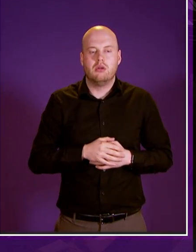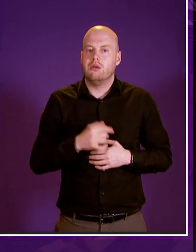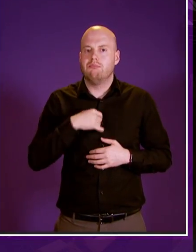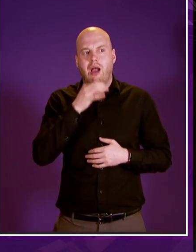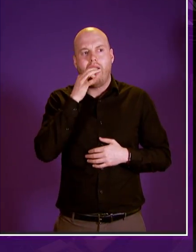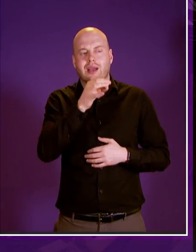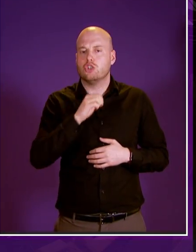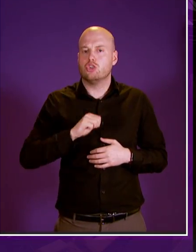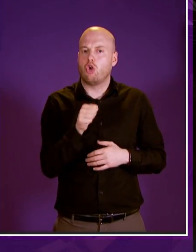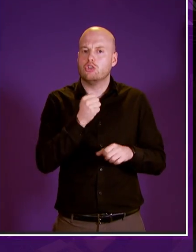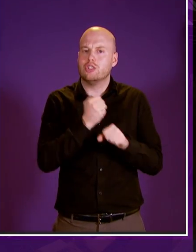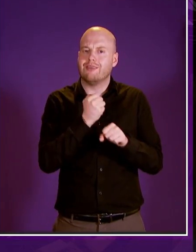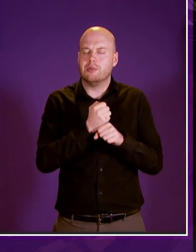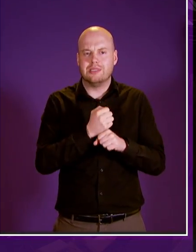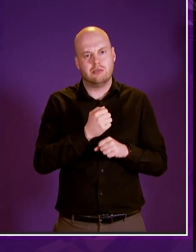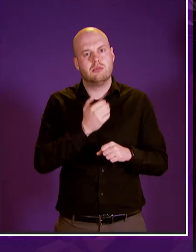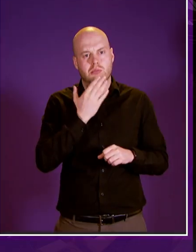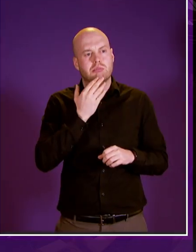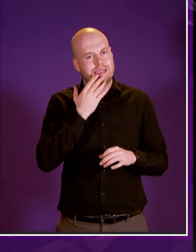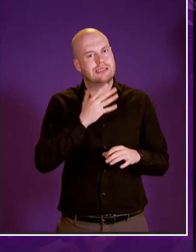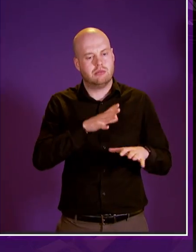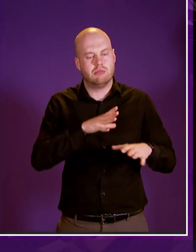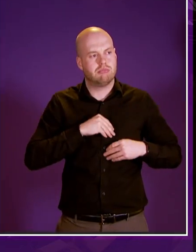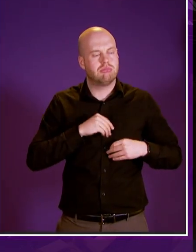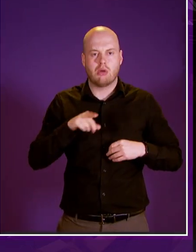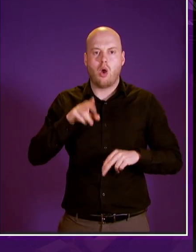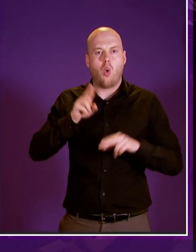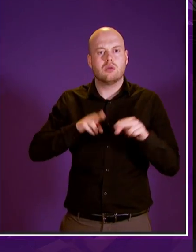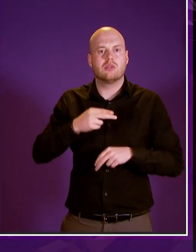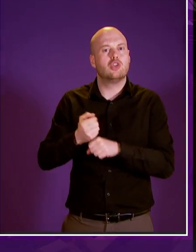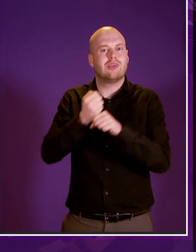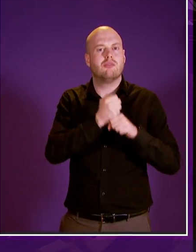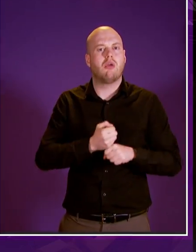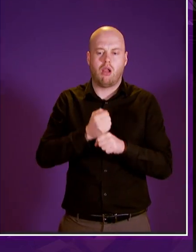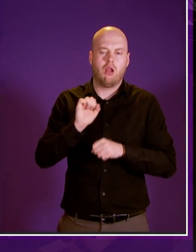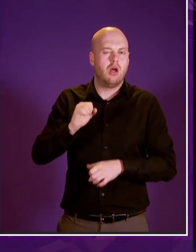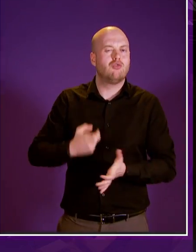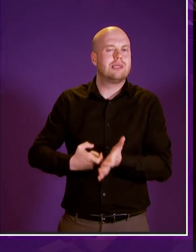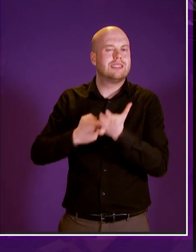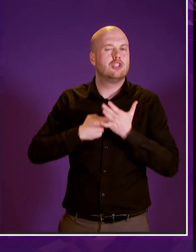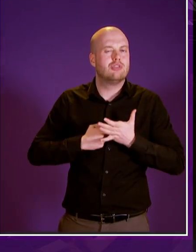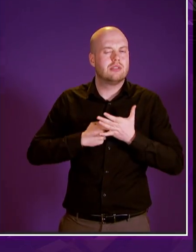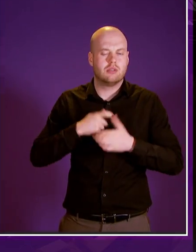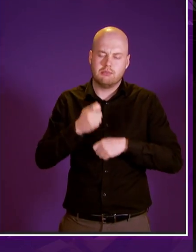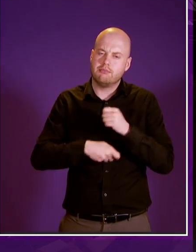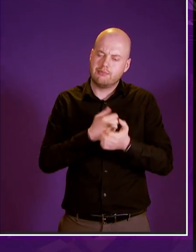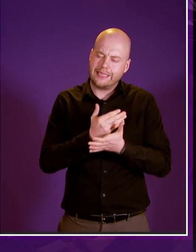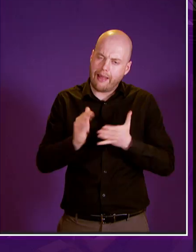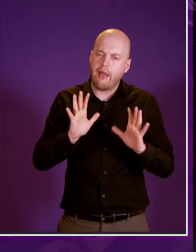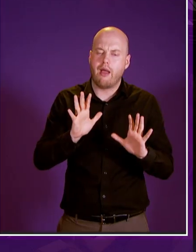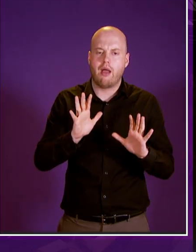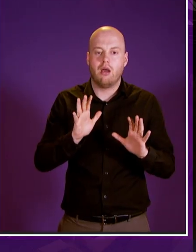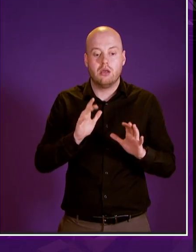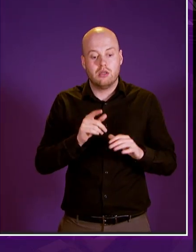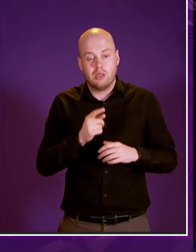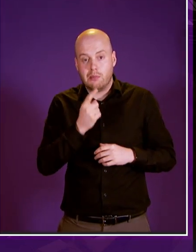ask the scottish government to take heed of the auditor general's recommendations to provide greater transparency and to implement as soon as possible